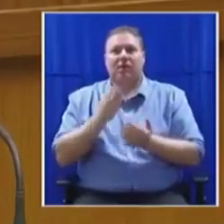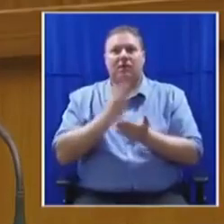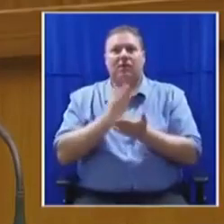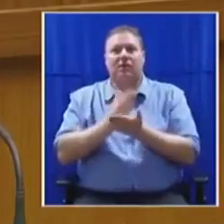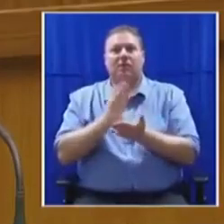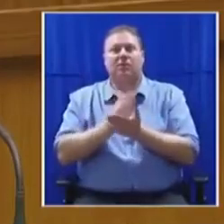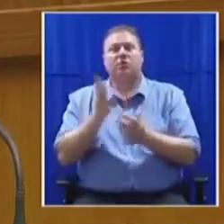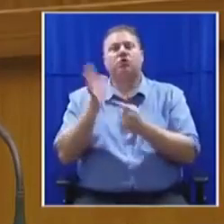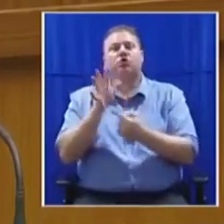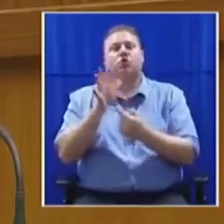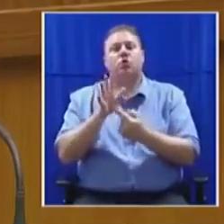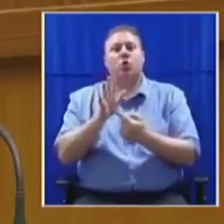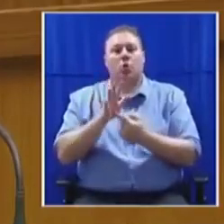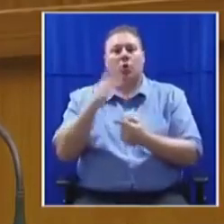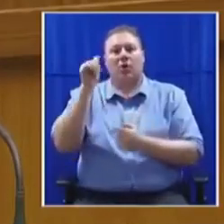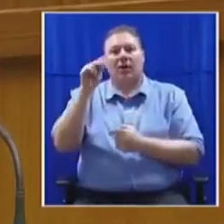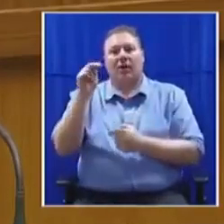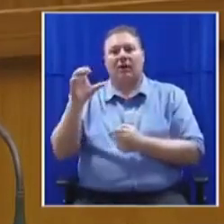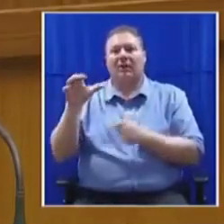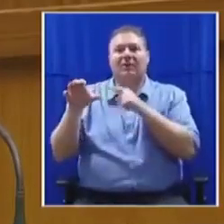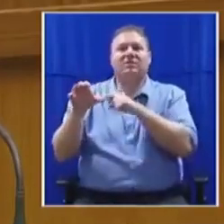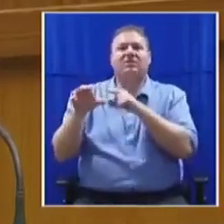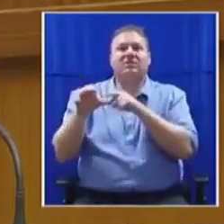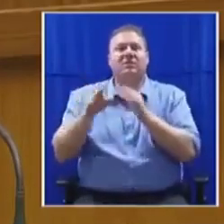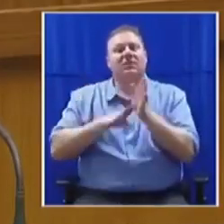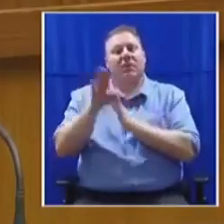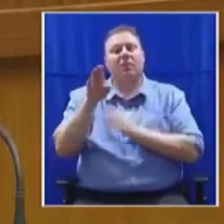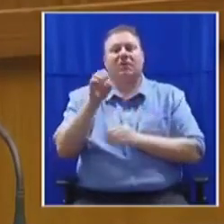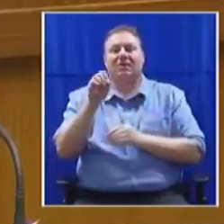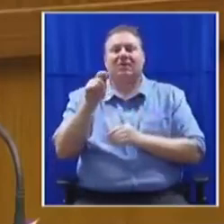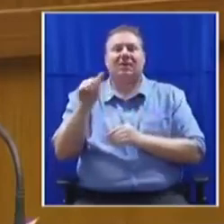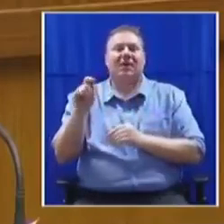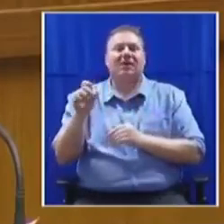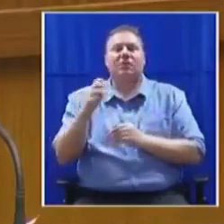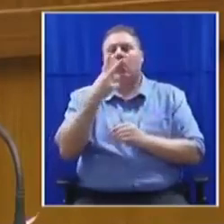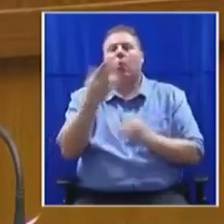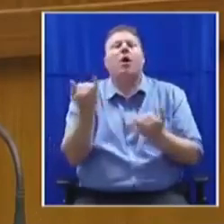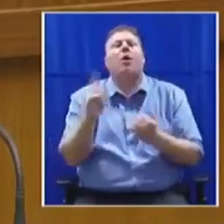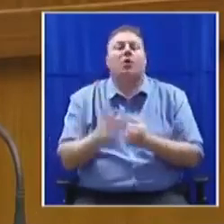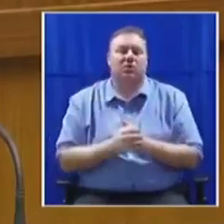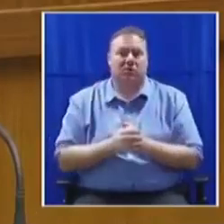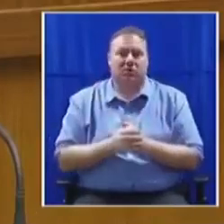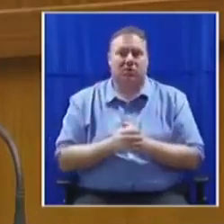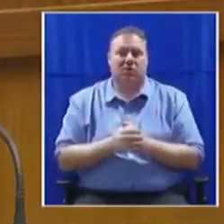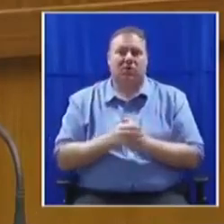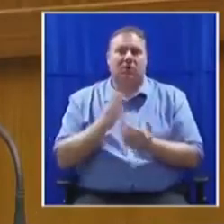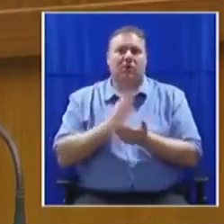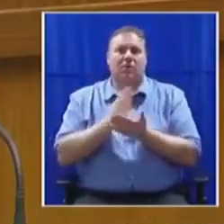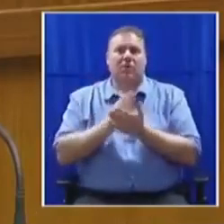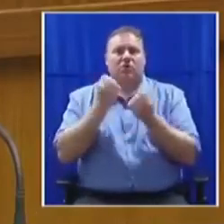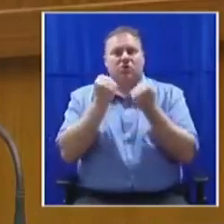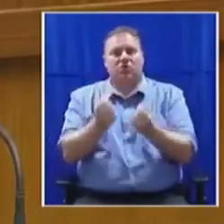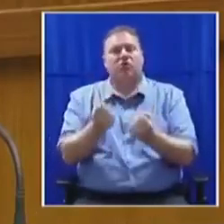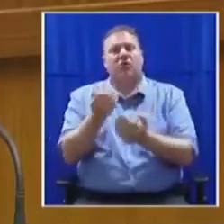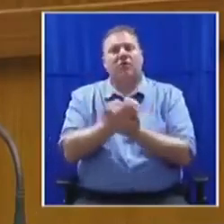ruling party what a developmental state looks like. A developmental state must drive economic and industrial